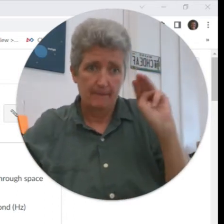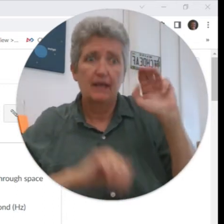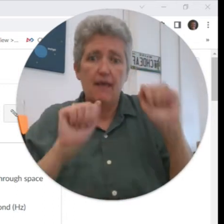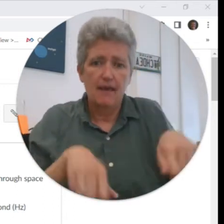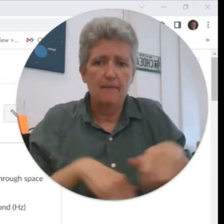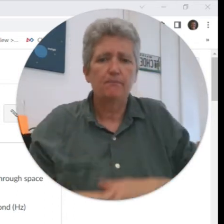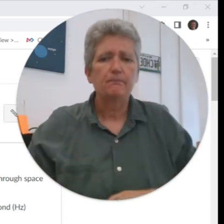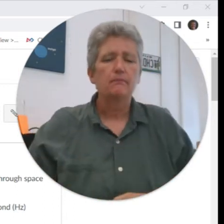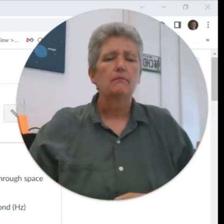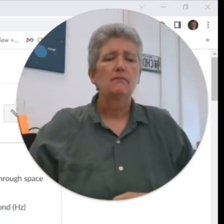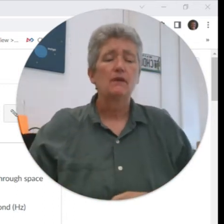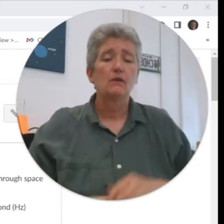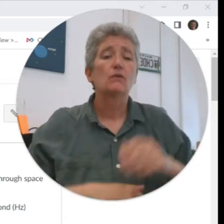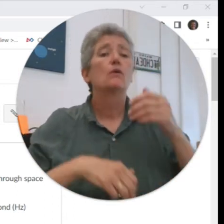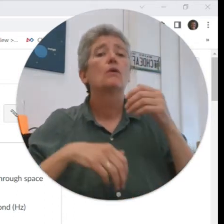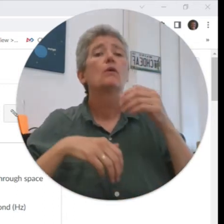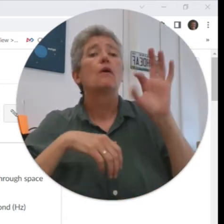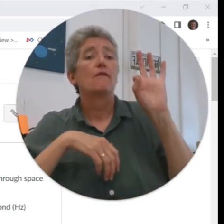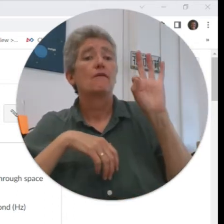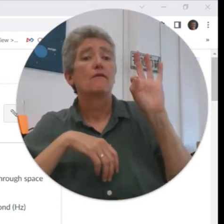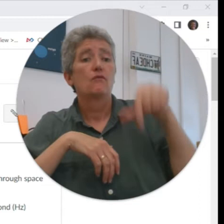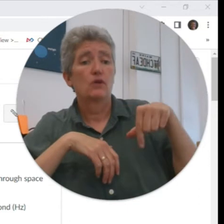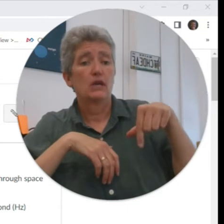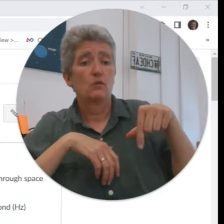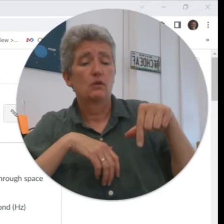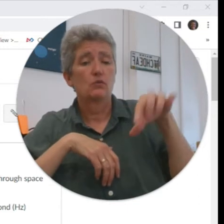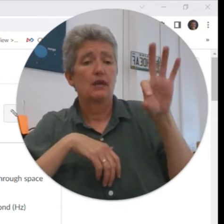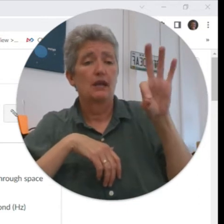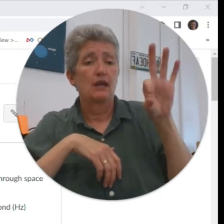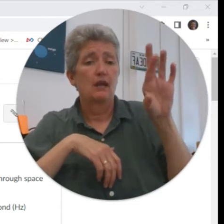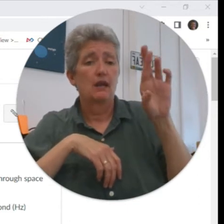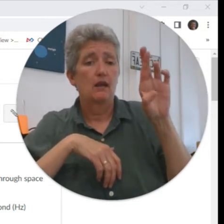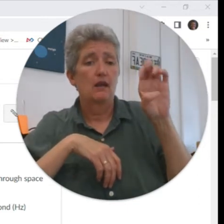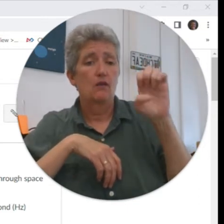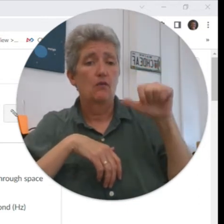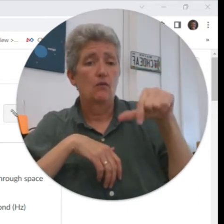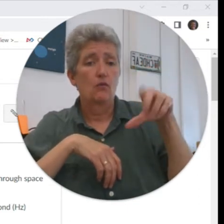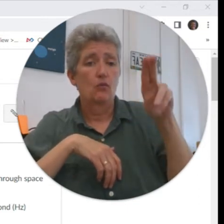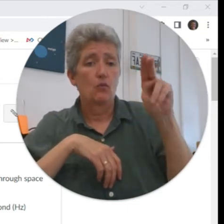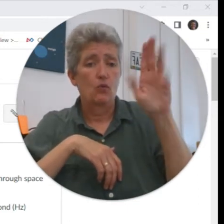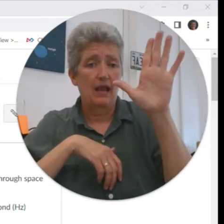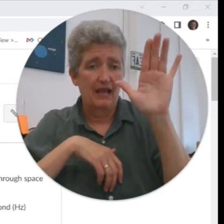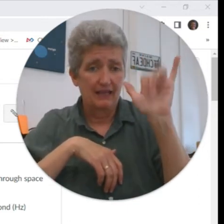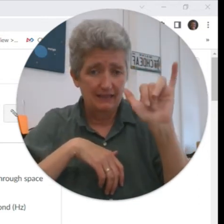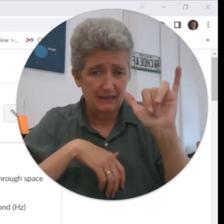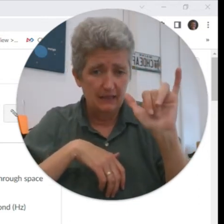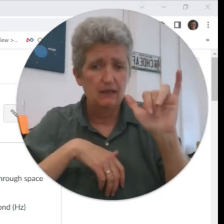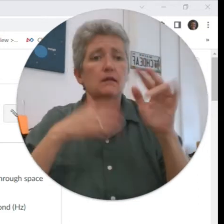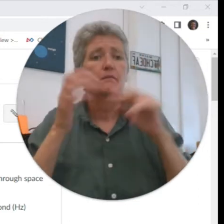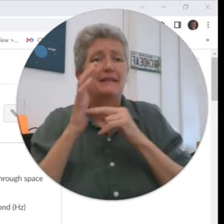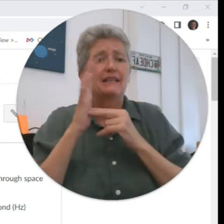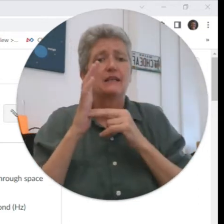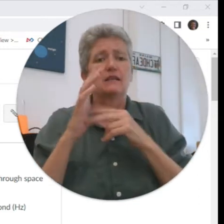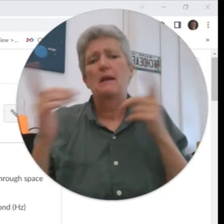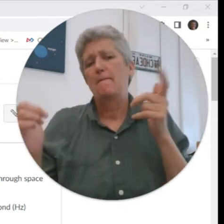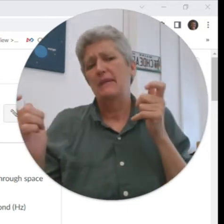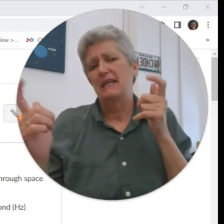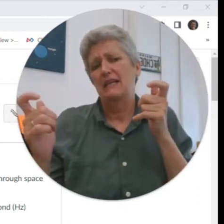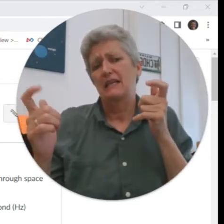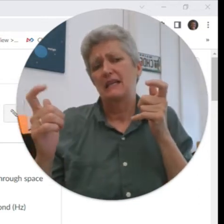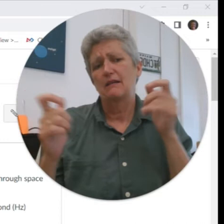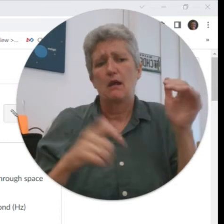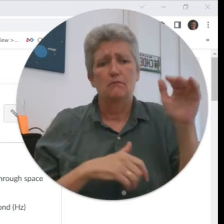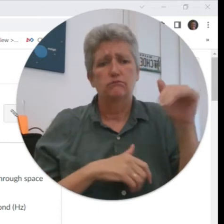none of that but an EM wave can go through space so frequency